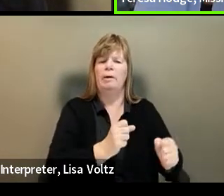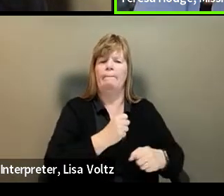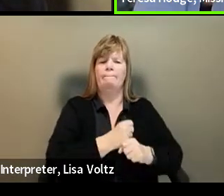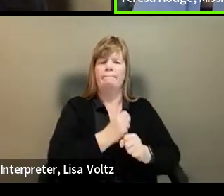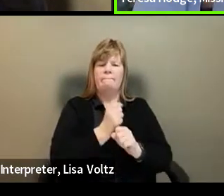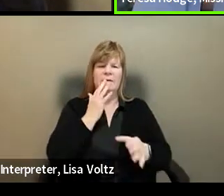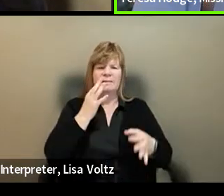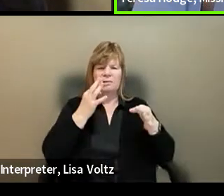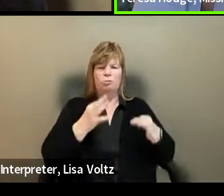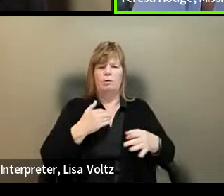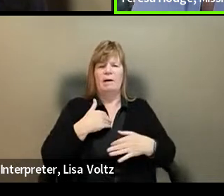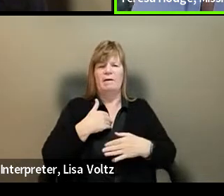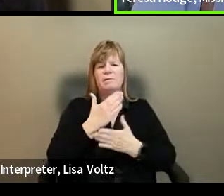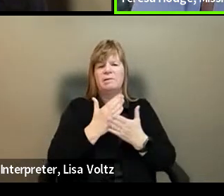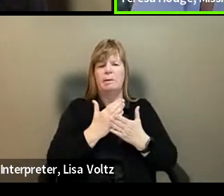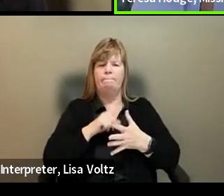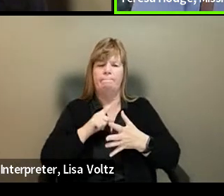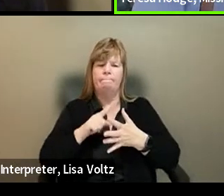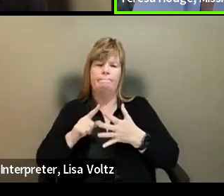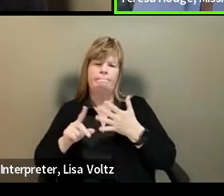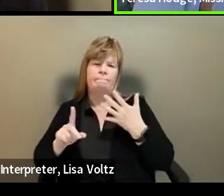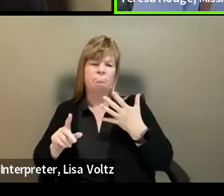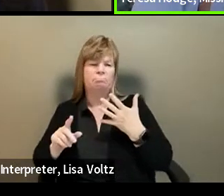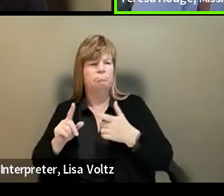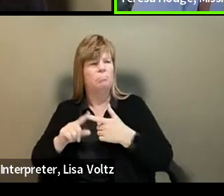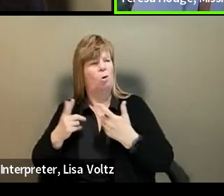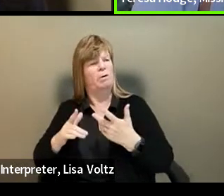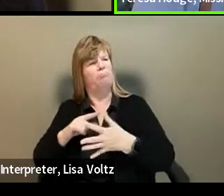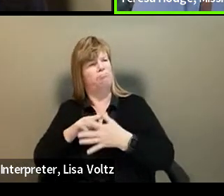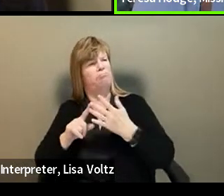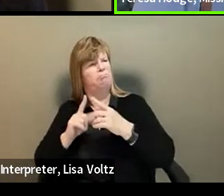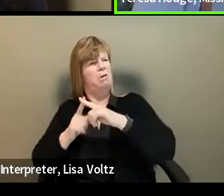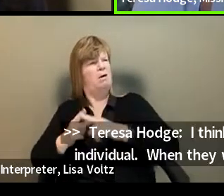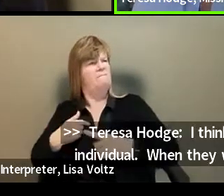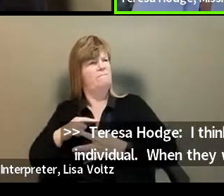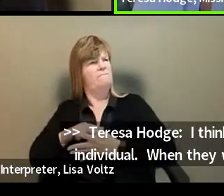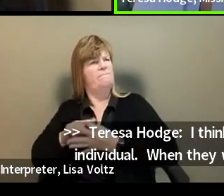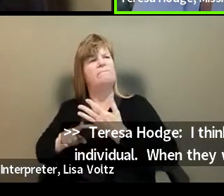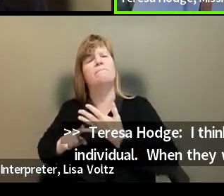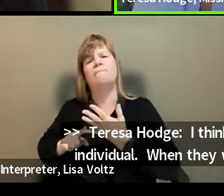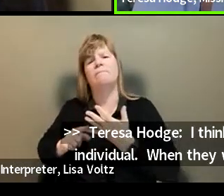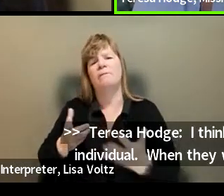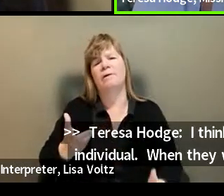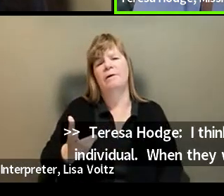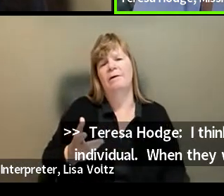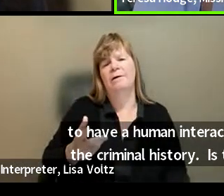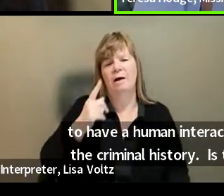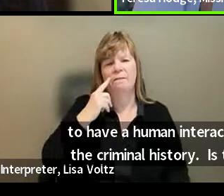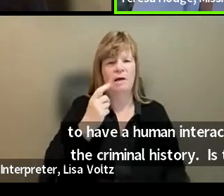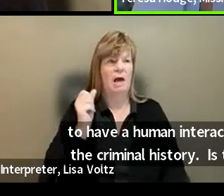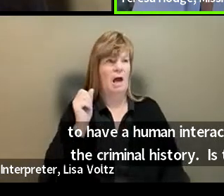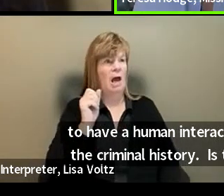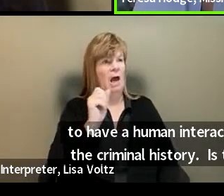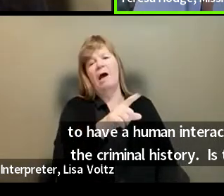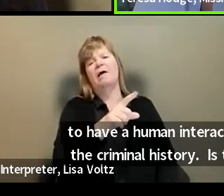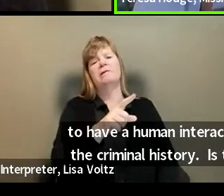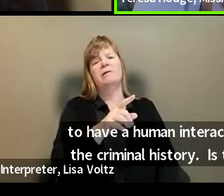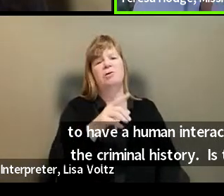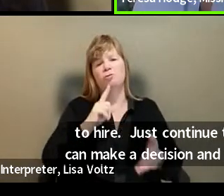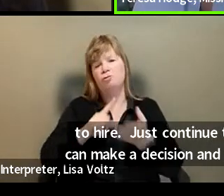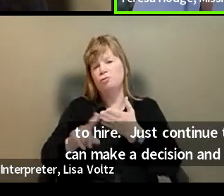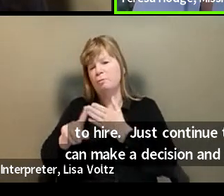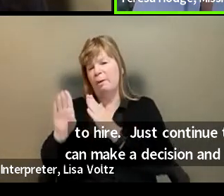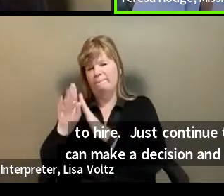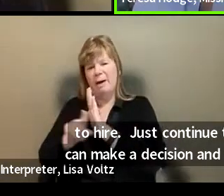have some data points of your own to go off of. Um, I just think that, um, asking someone running the background check